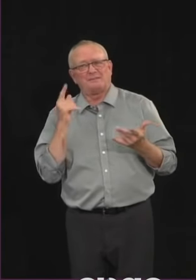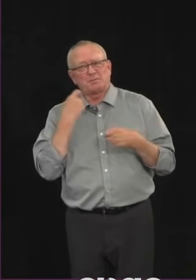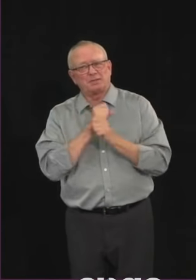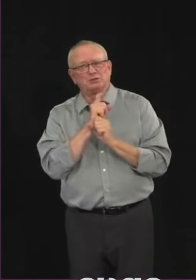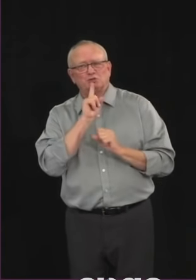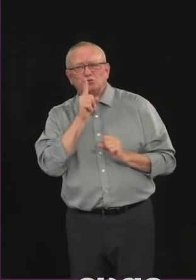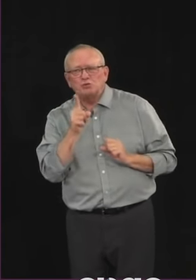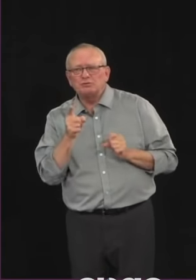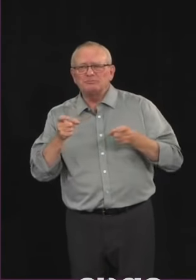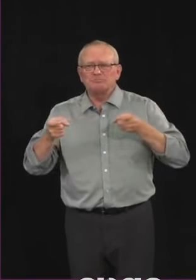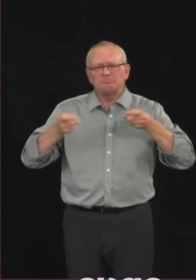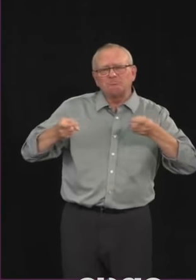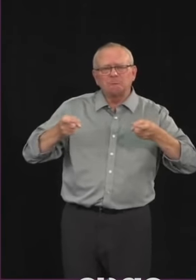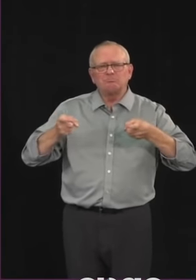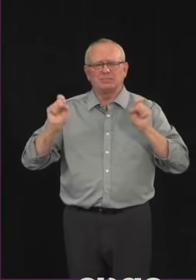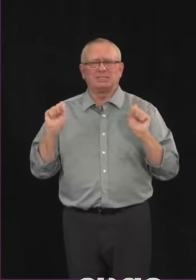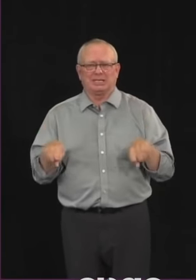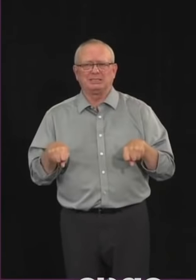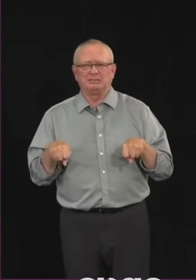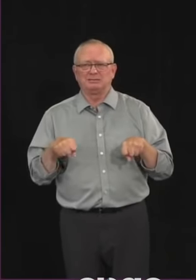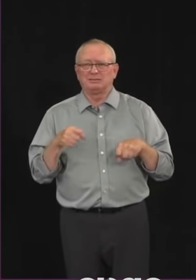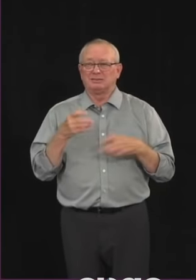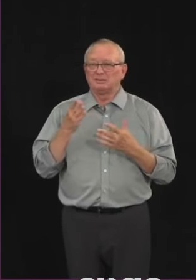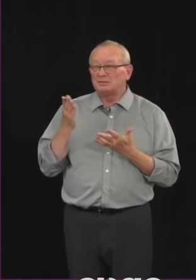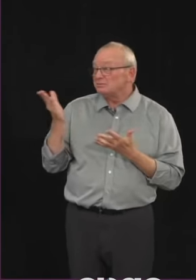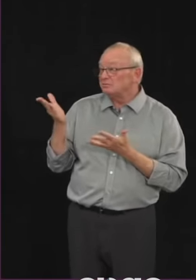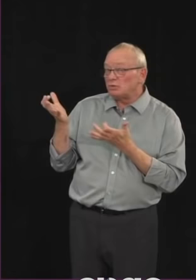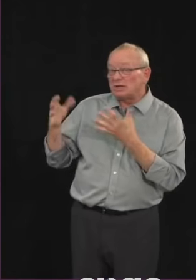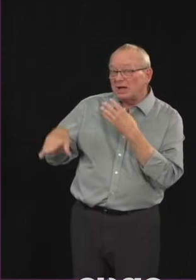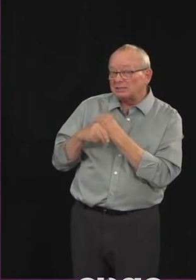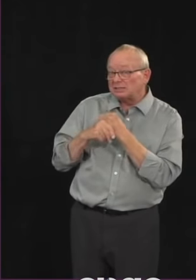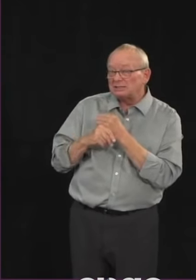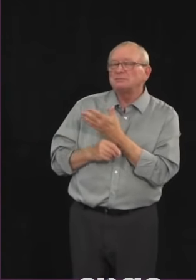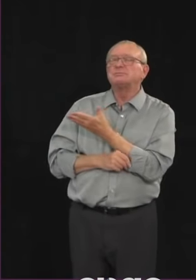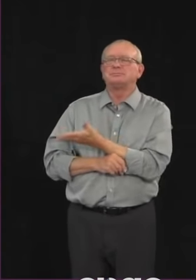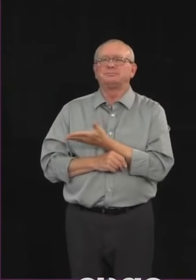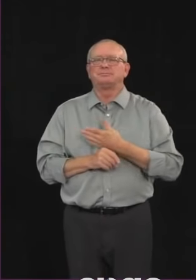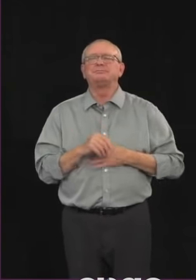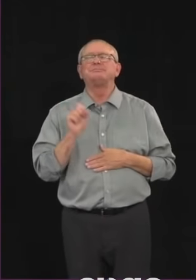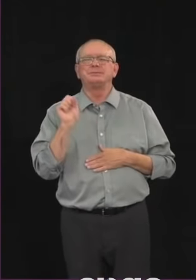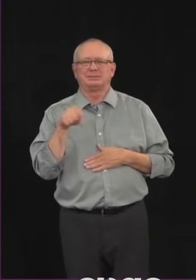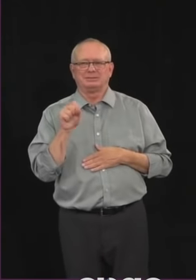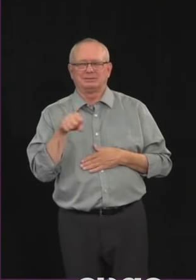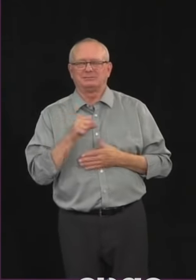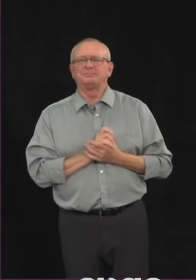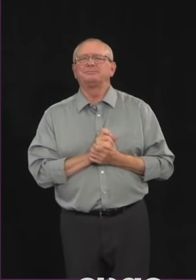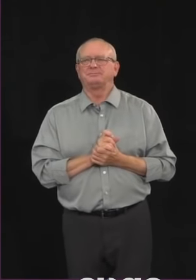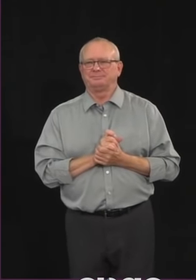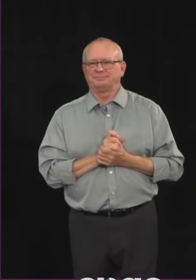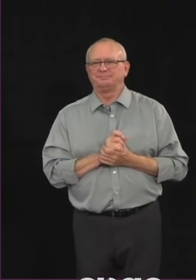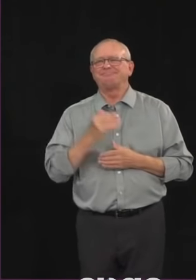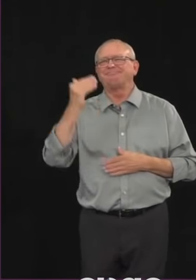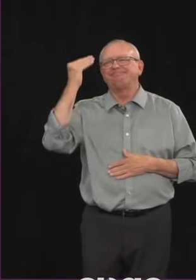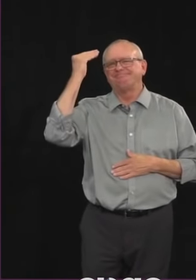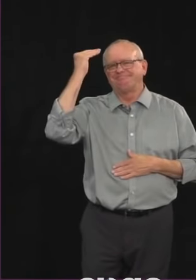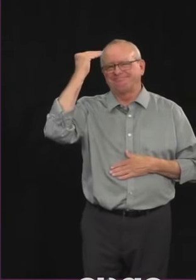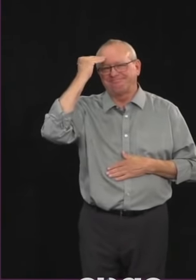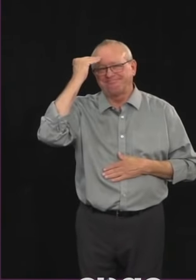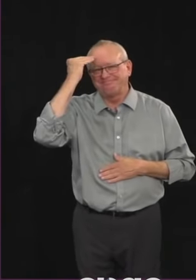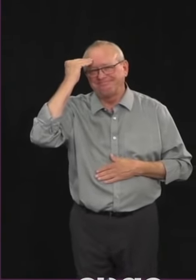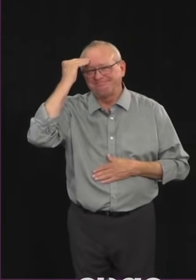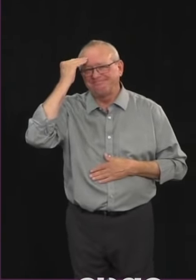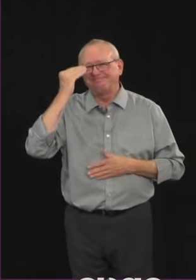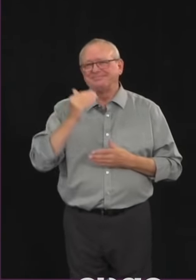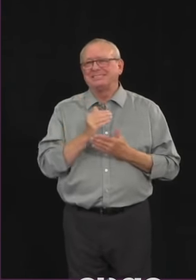Thank you yes uh we're aware as you mentioned that there have been a couple of locations that have had a lot of crowds gathering